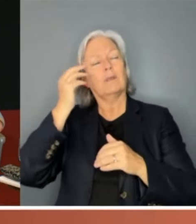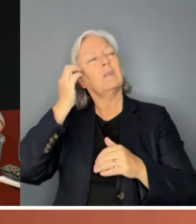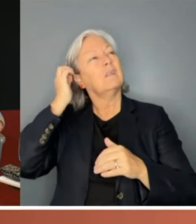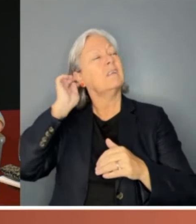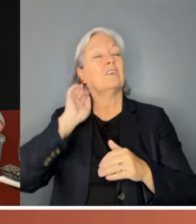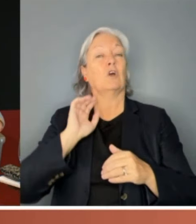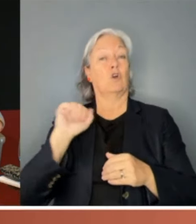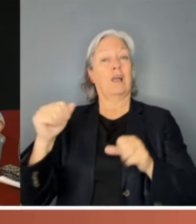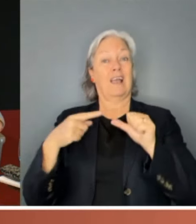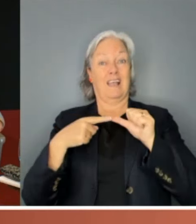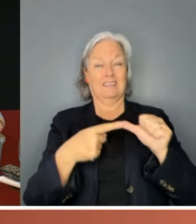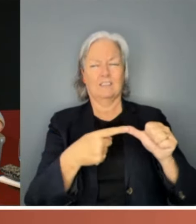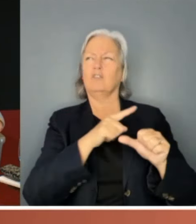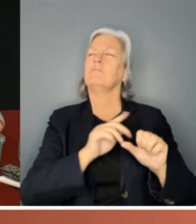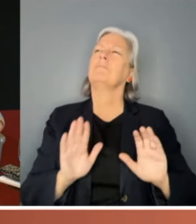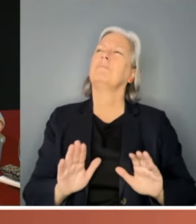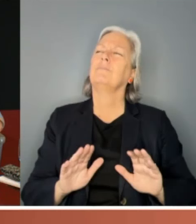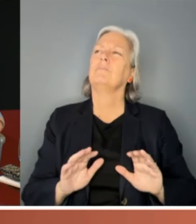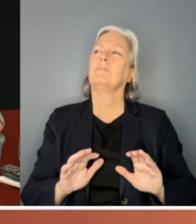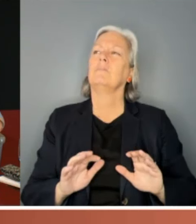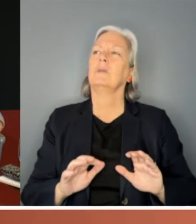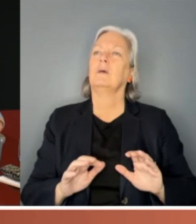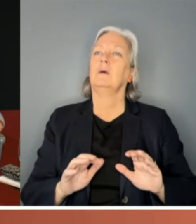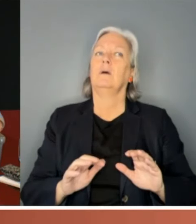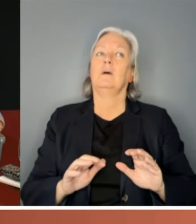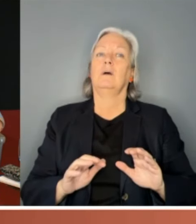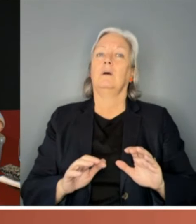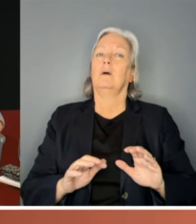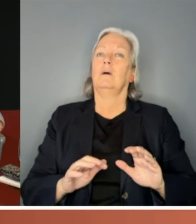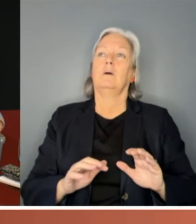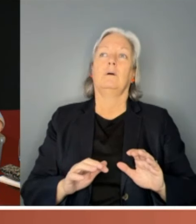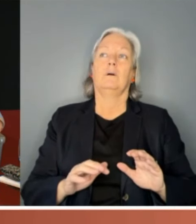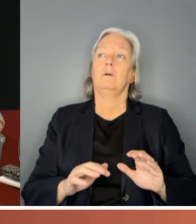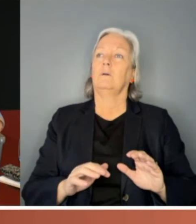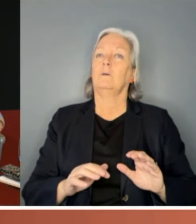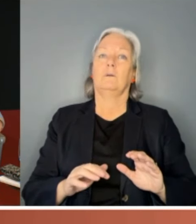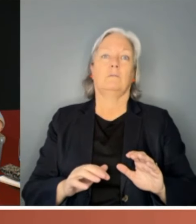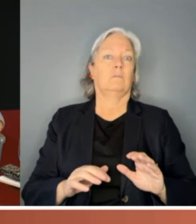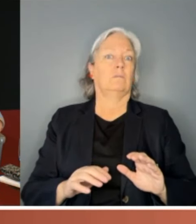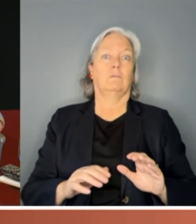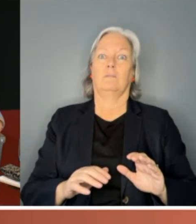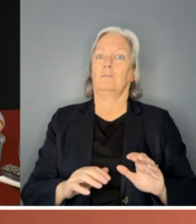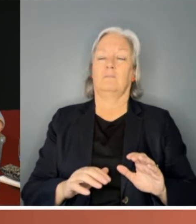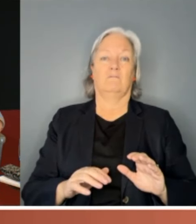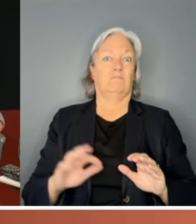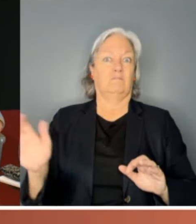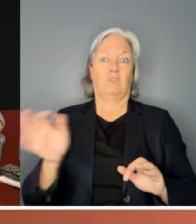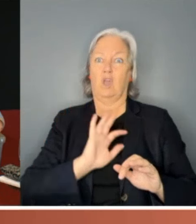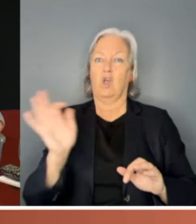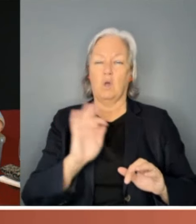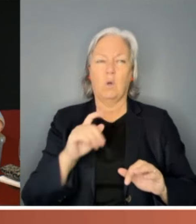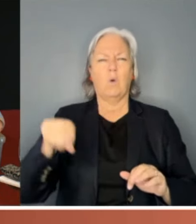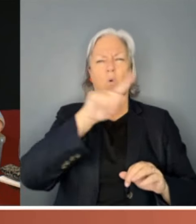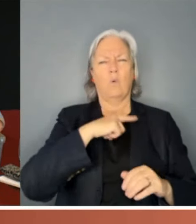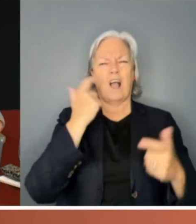she paused and she said, oh, no. And everyone laughed. And I thought, that's terrible.